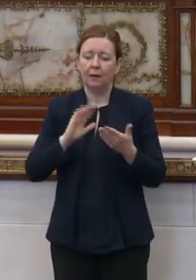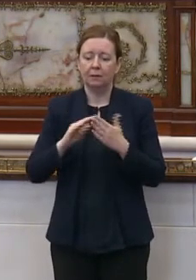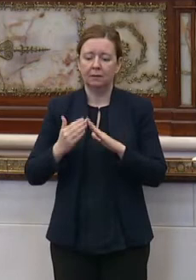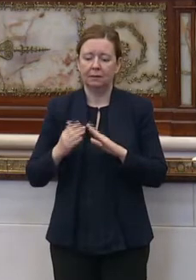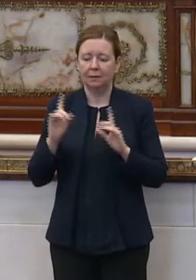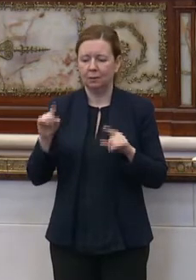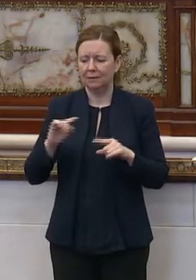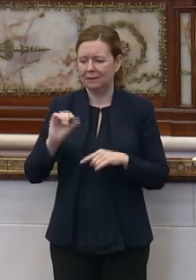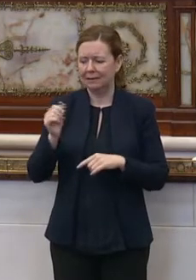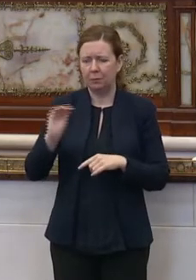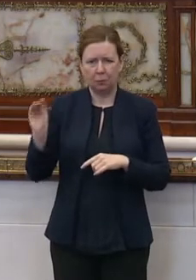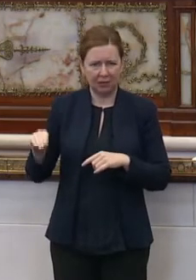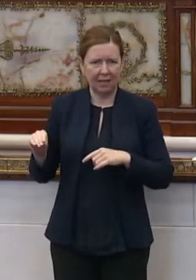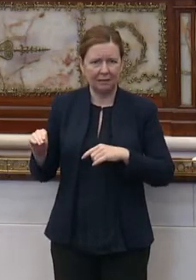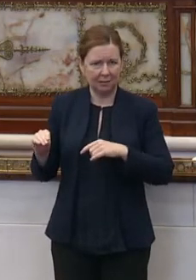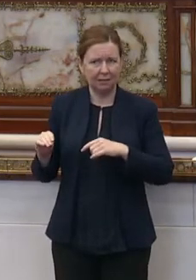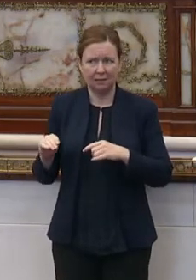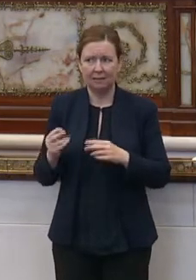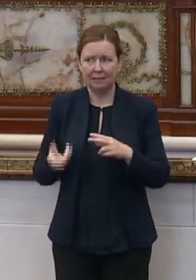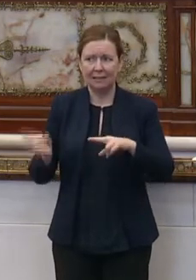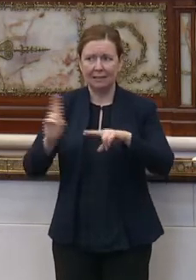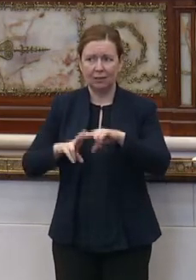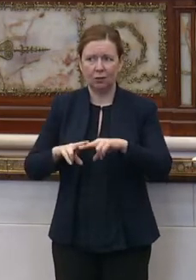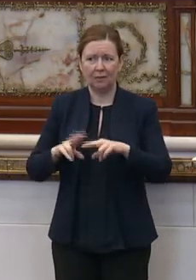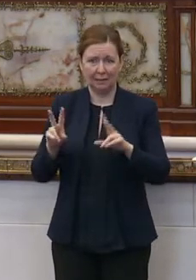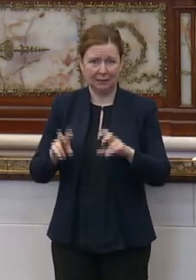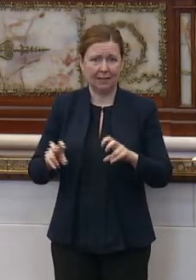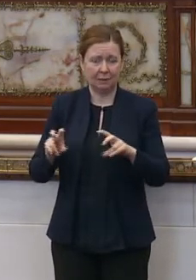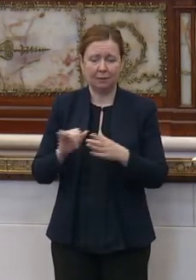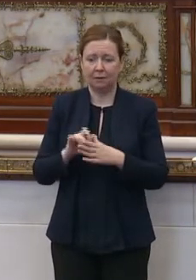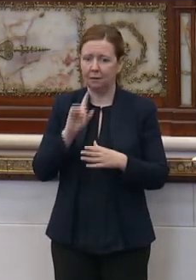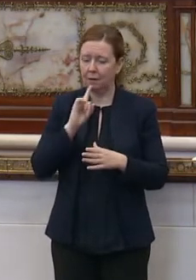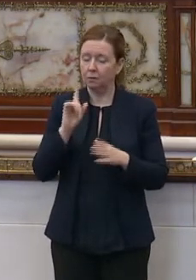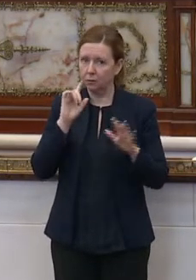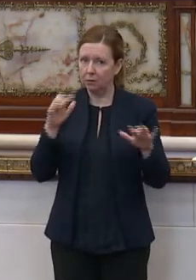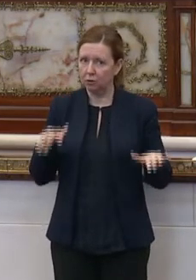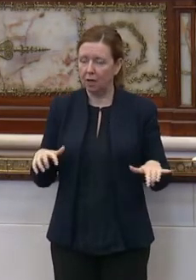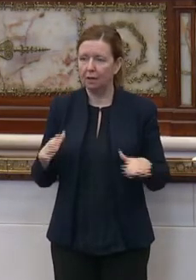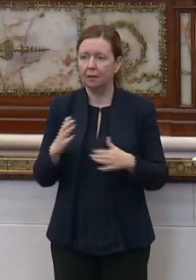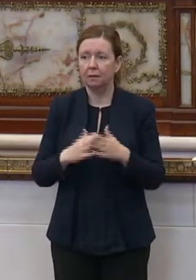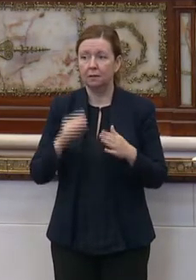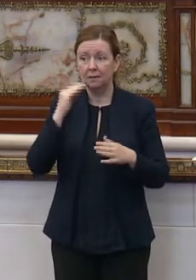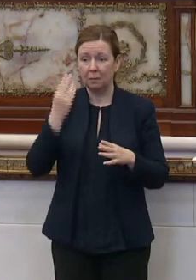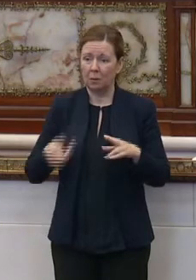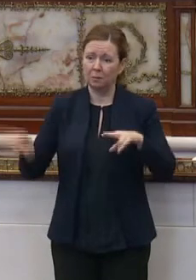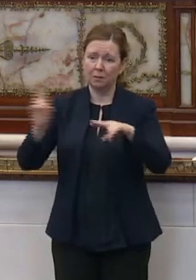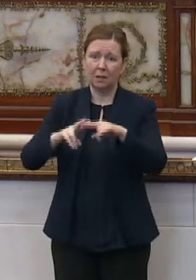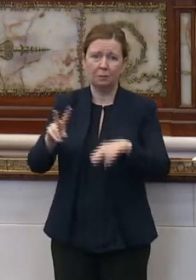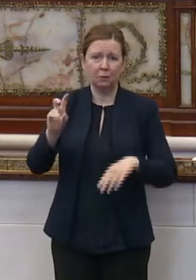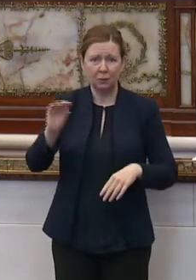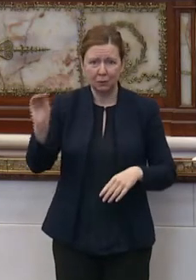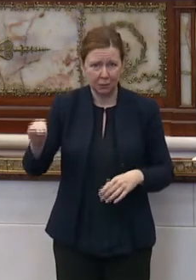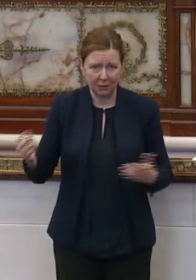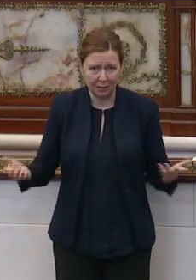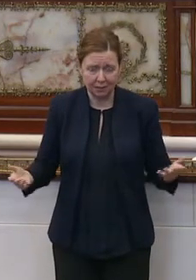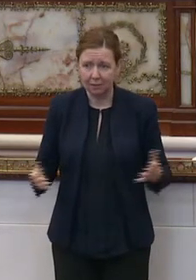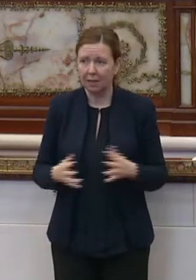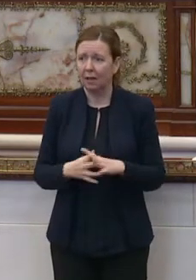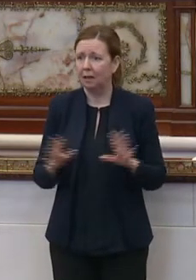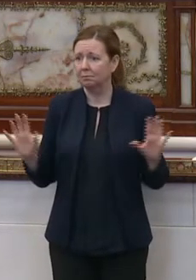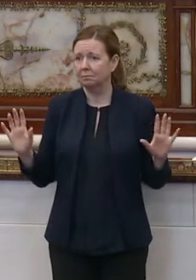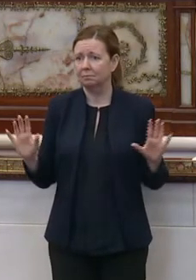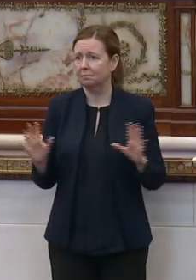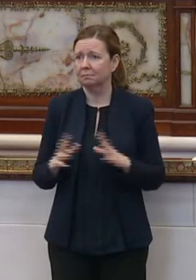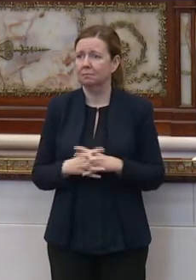went to like 10% increase of assessments, that was pretty shocking. Some homes went up 200%. It